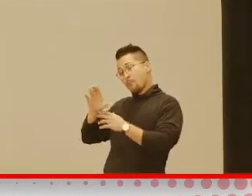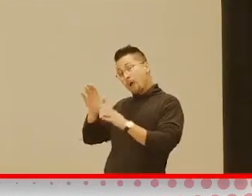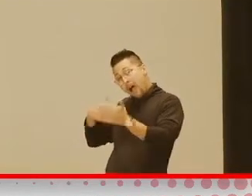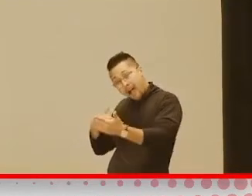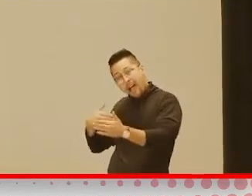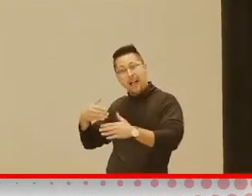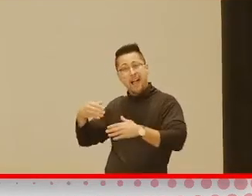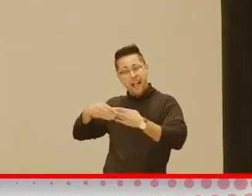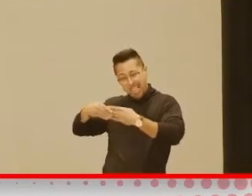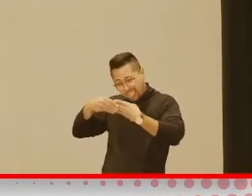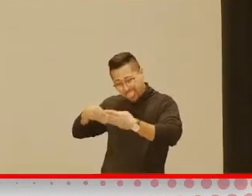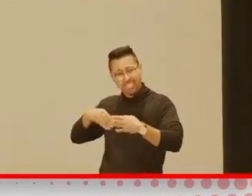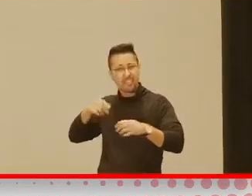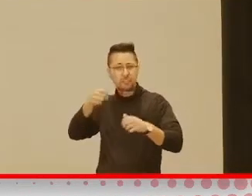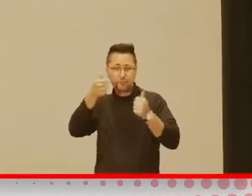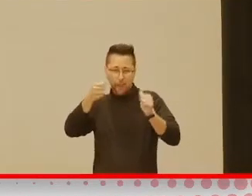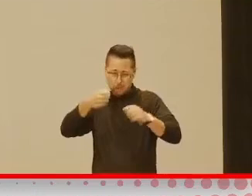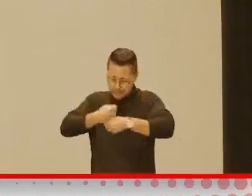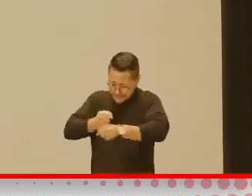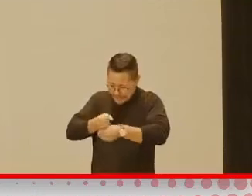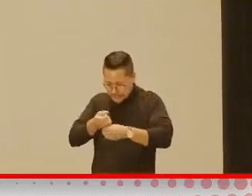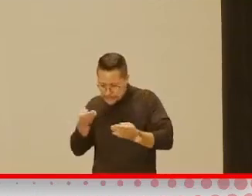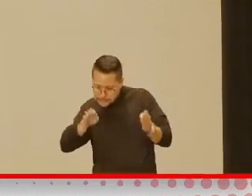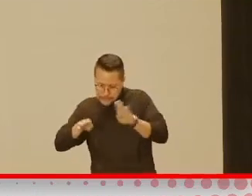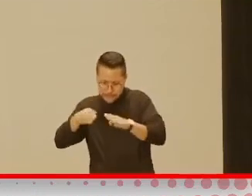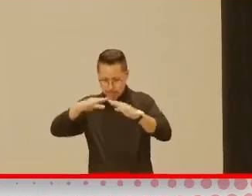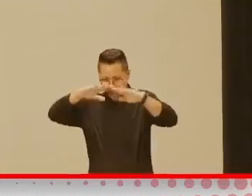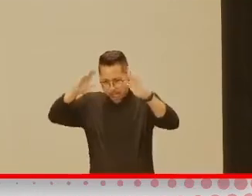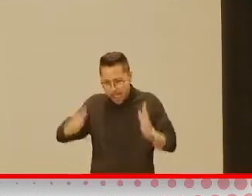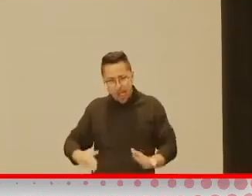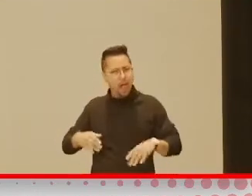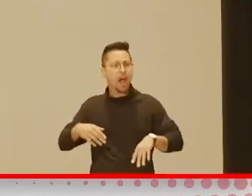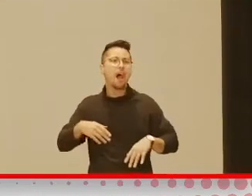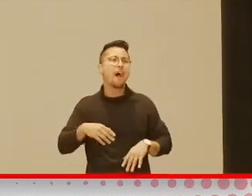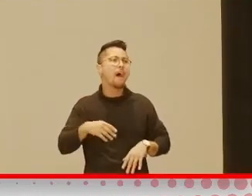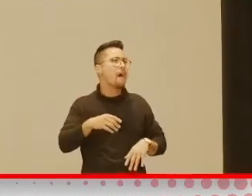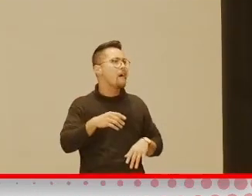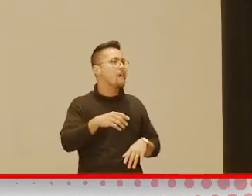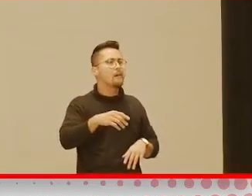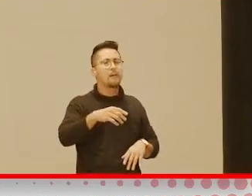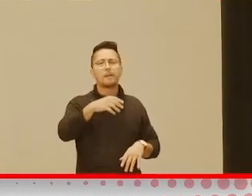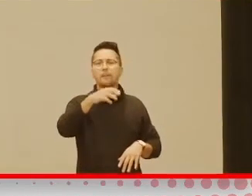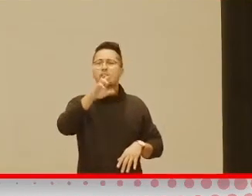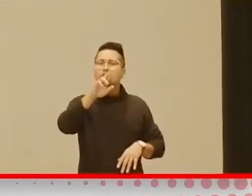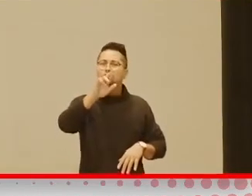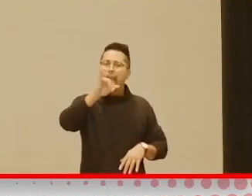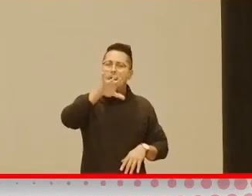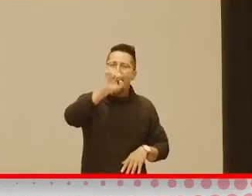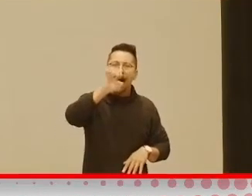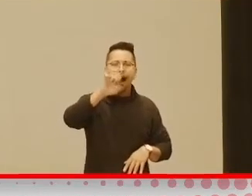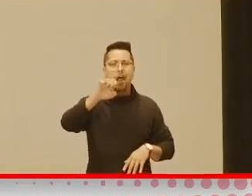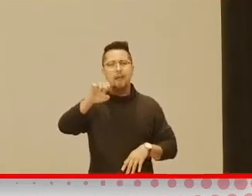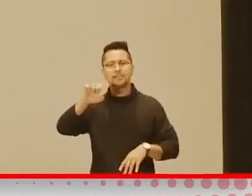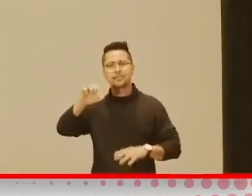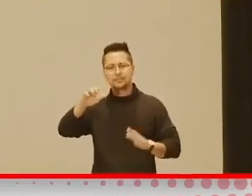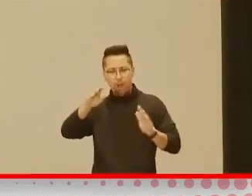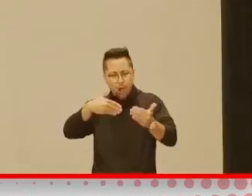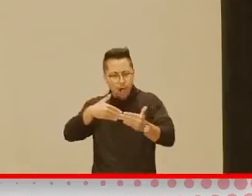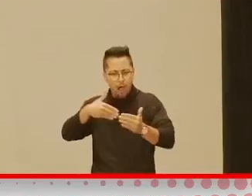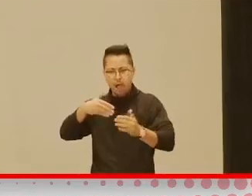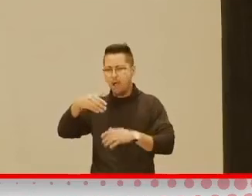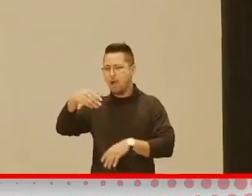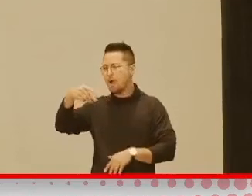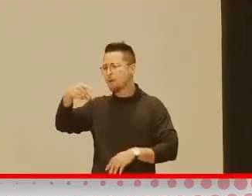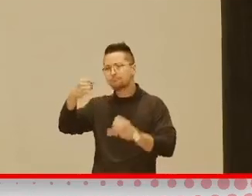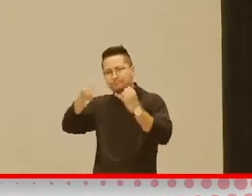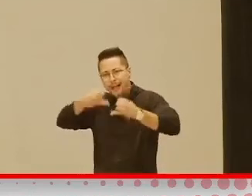And using a sandbox, rice and pasta. think I have another example